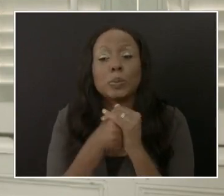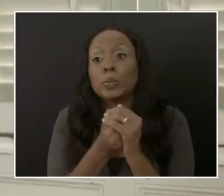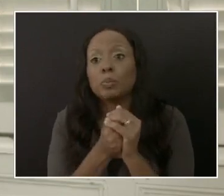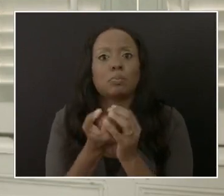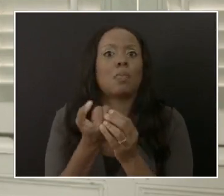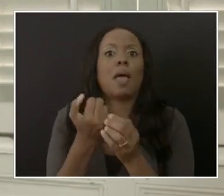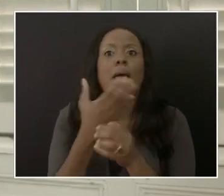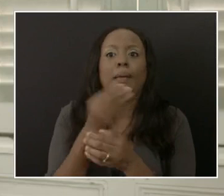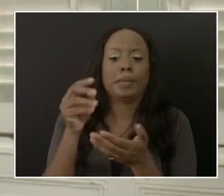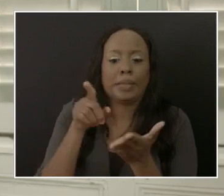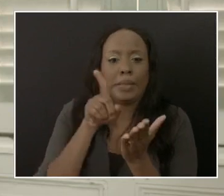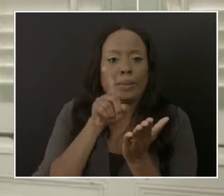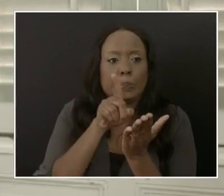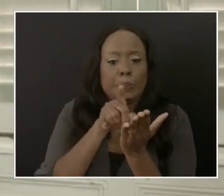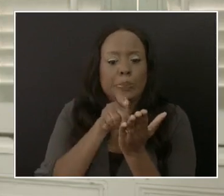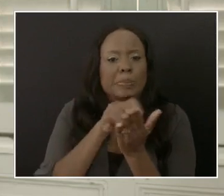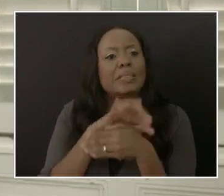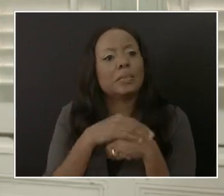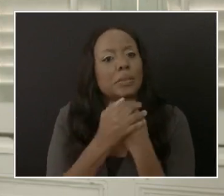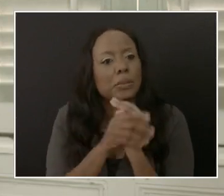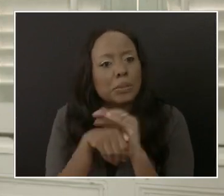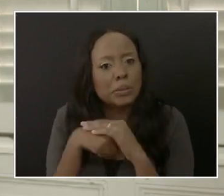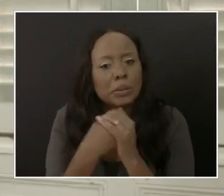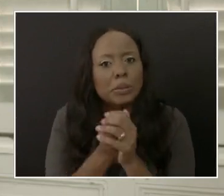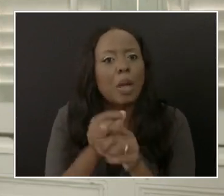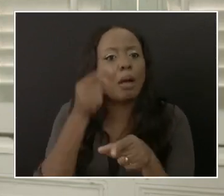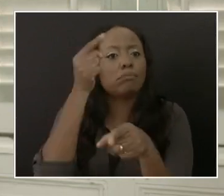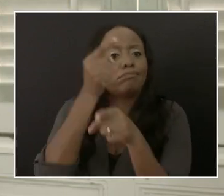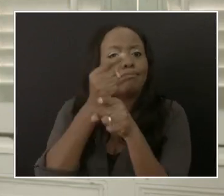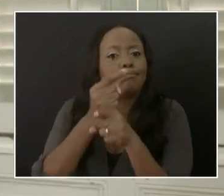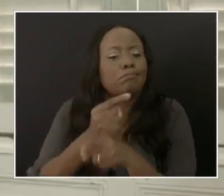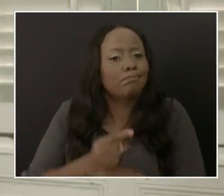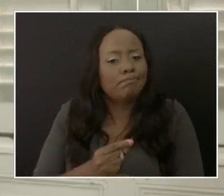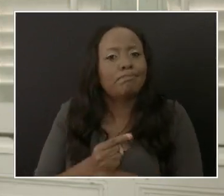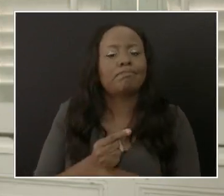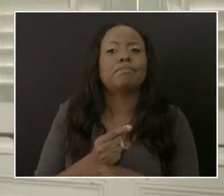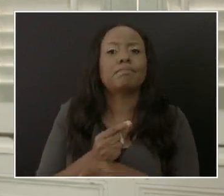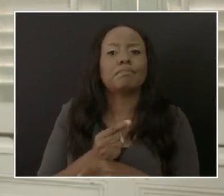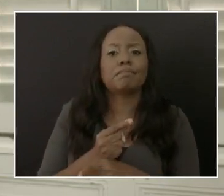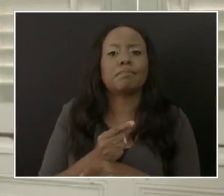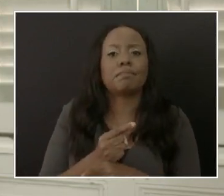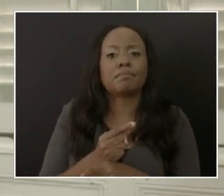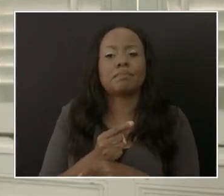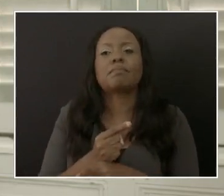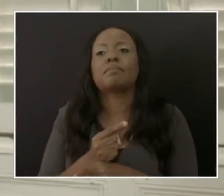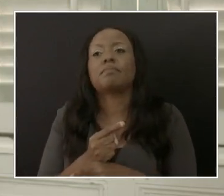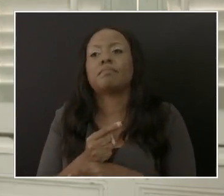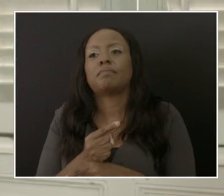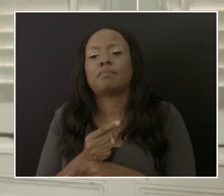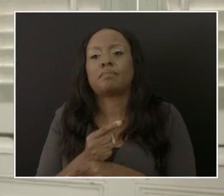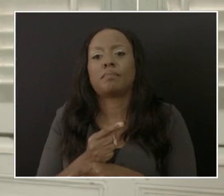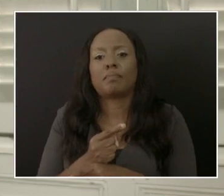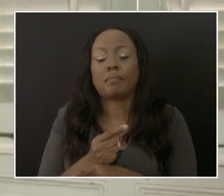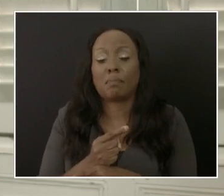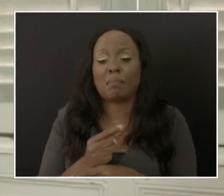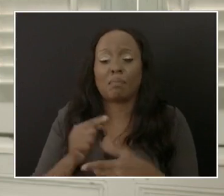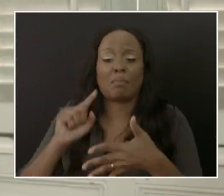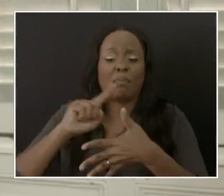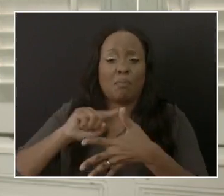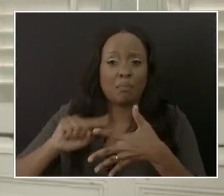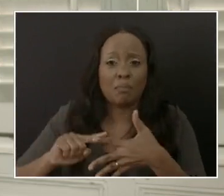sanitizer to sanitize your hands on a regular basis. These are the foundational elements.